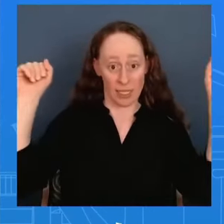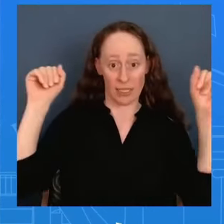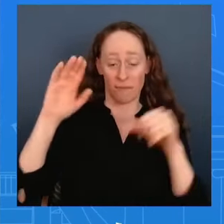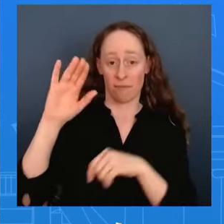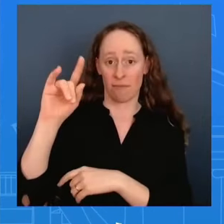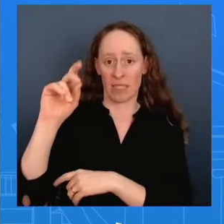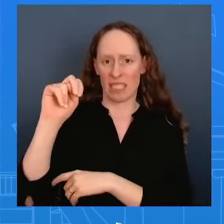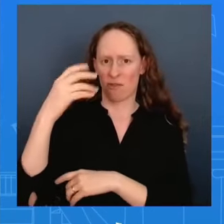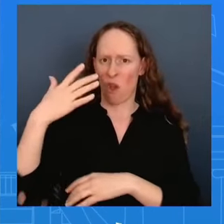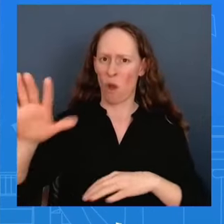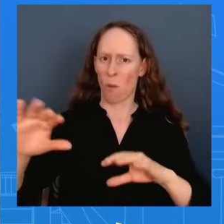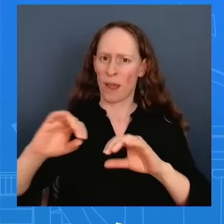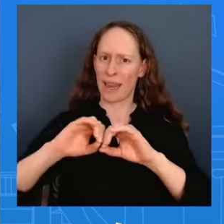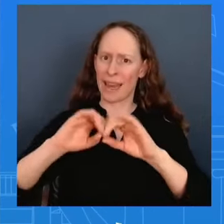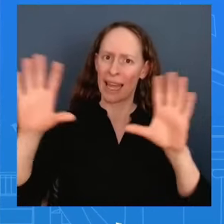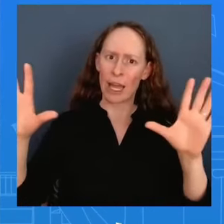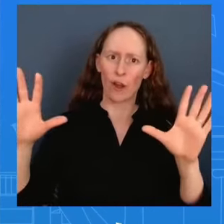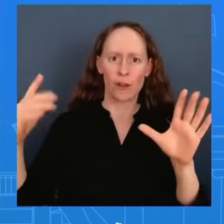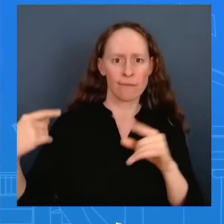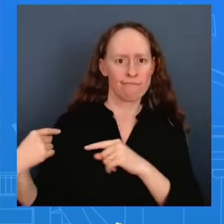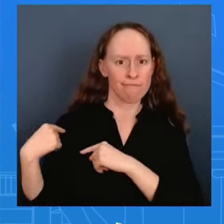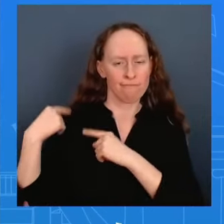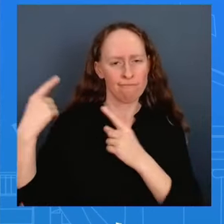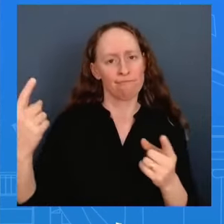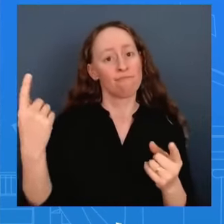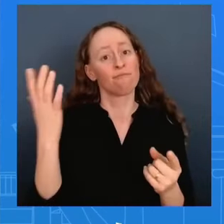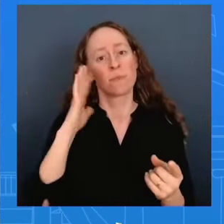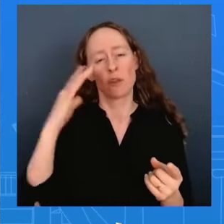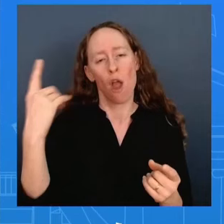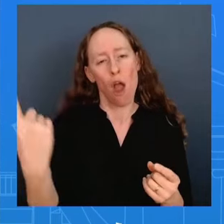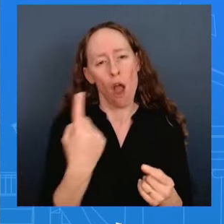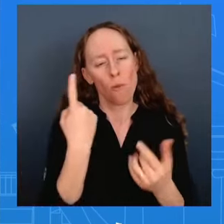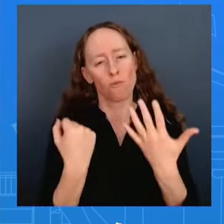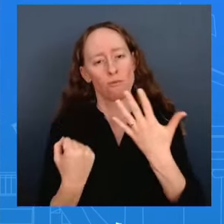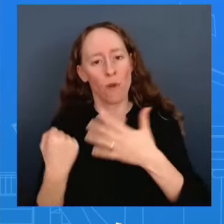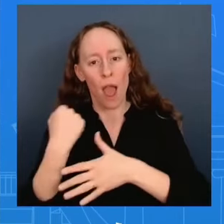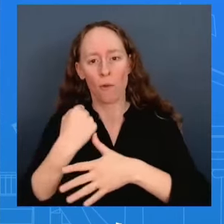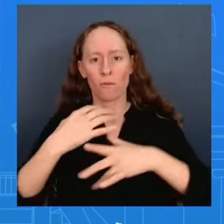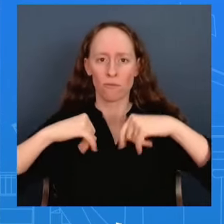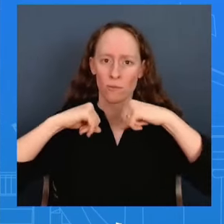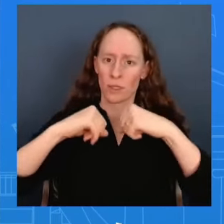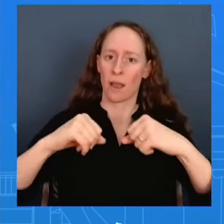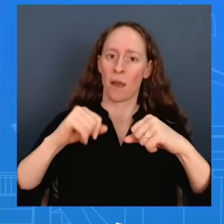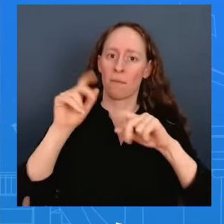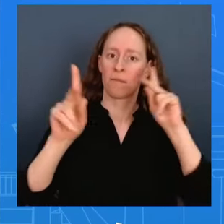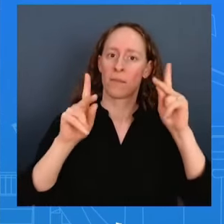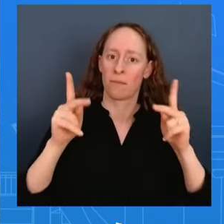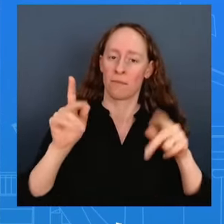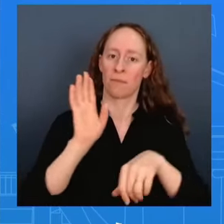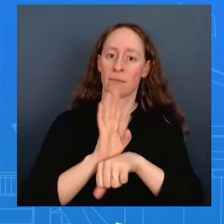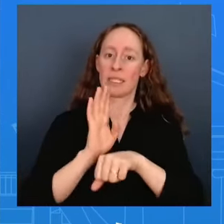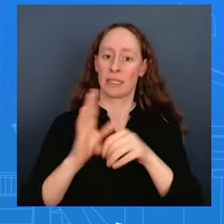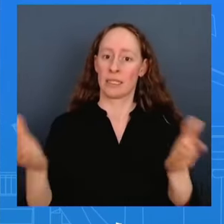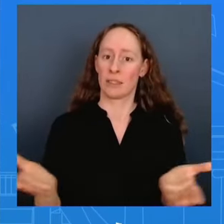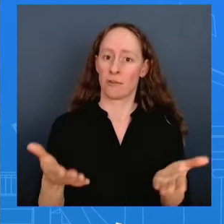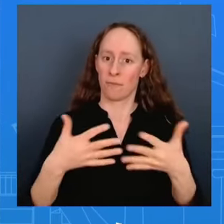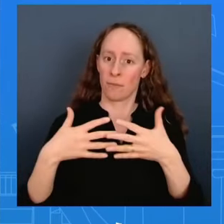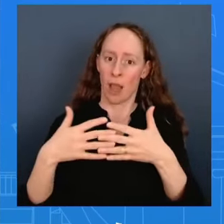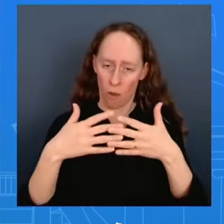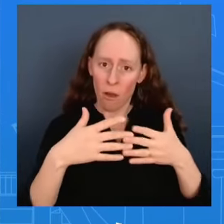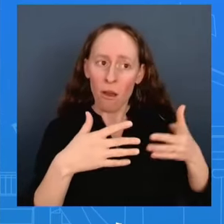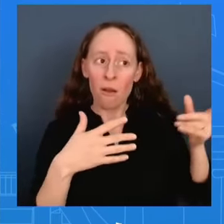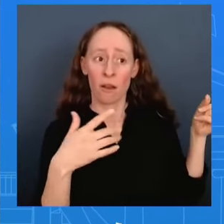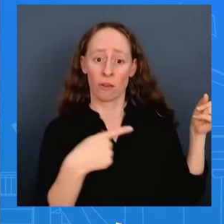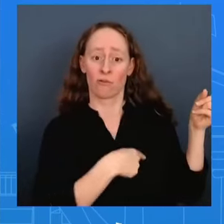defend american workers and businesses from the unfair trade practices of the people's republic of china today he is once again